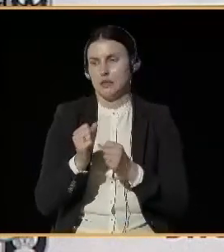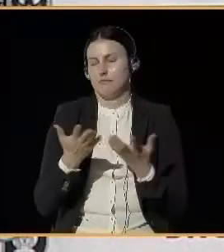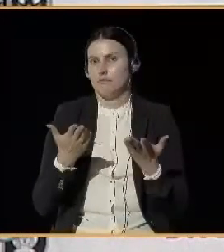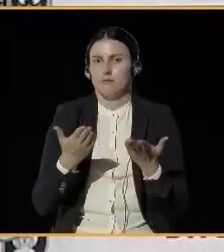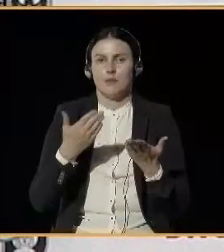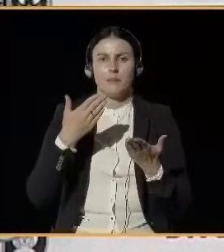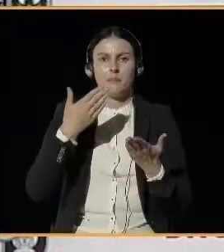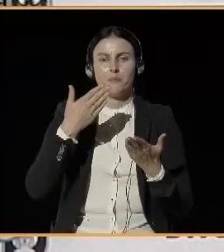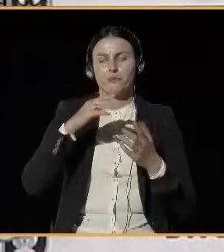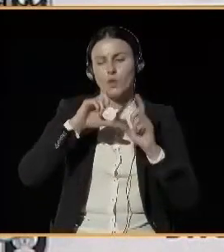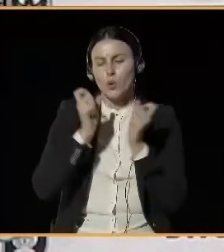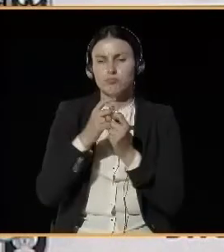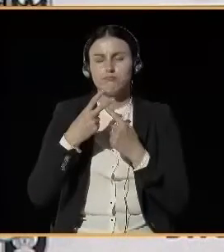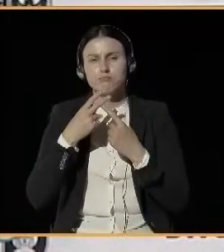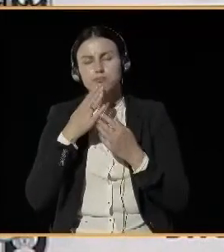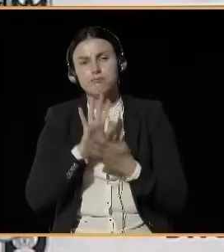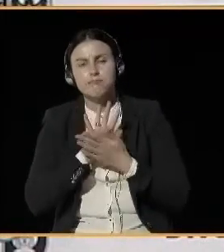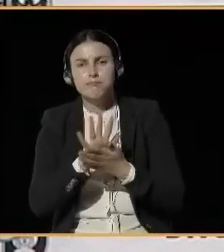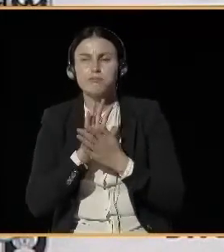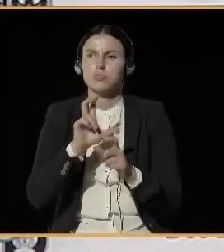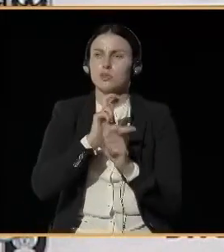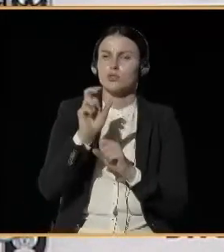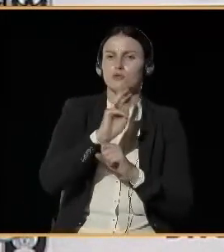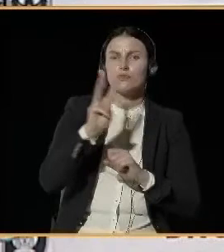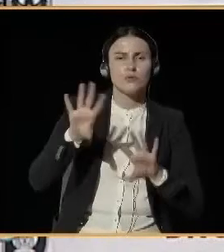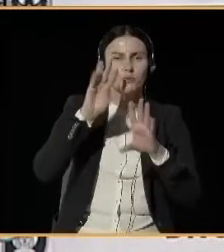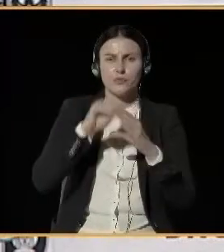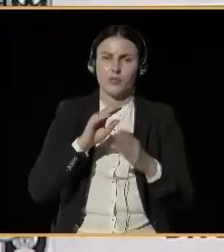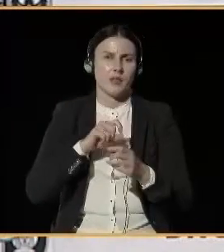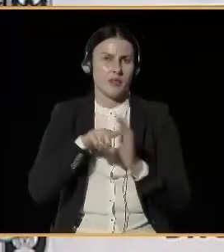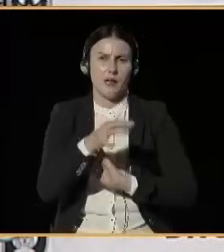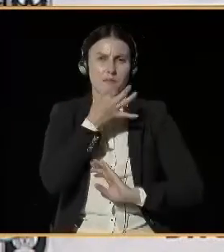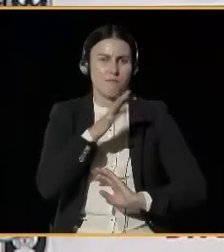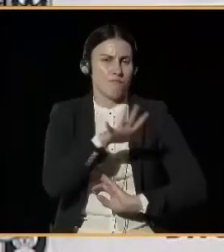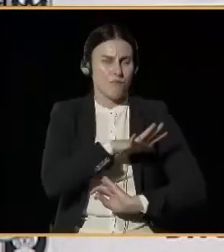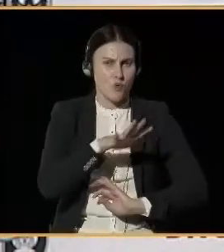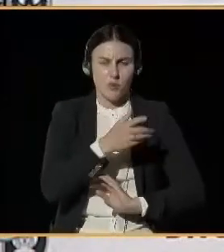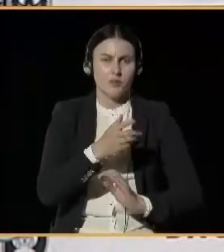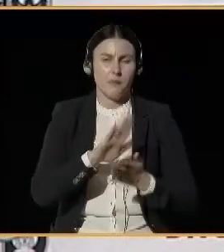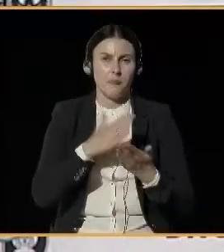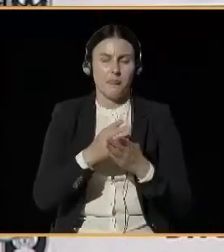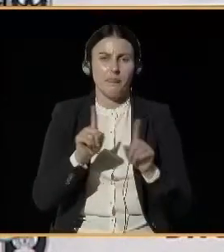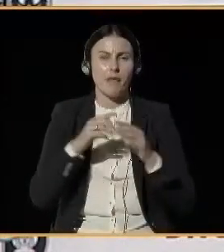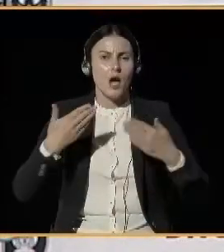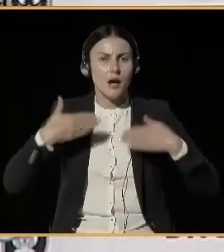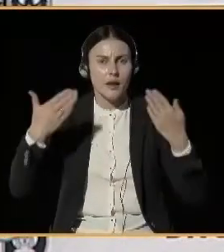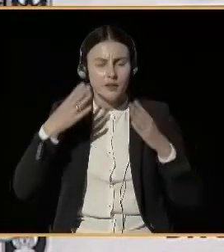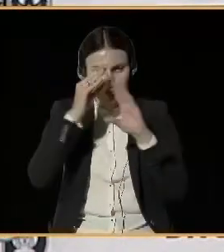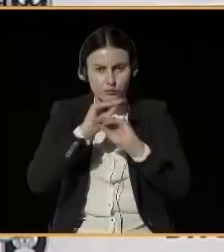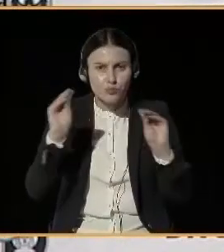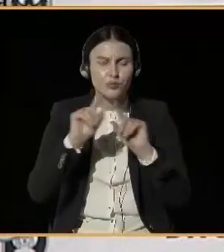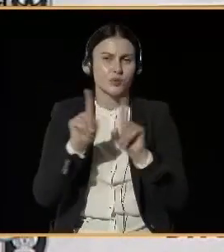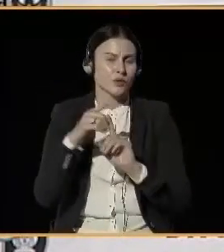And we all teach students. We can see in the last few years, there has been a huge change in the attitudes towards